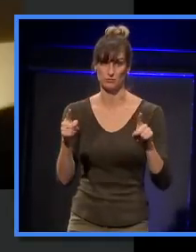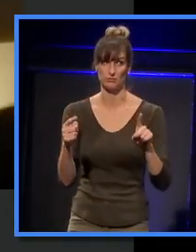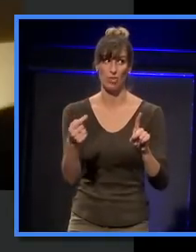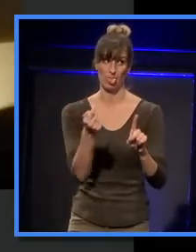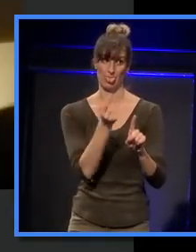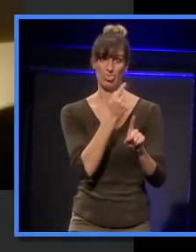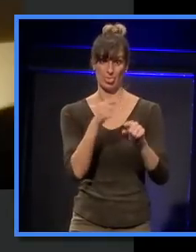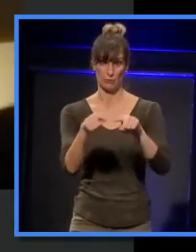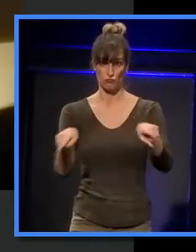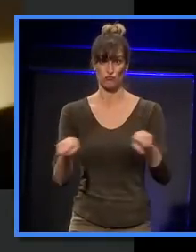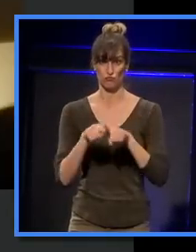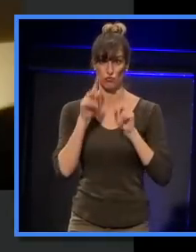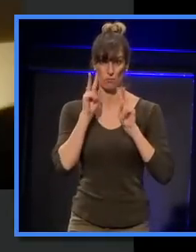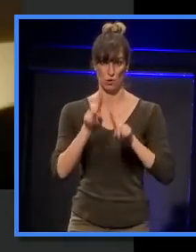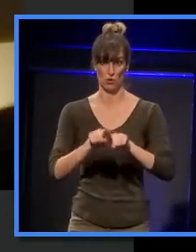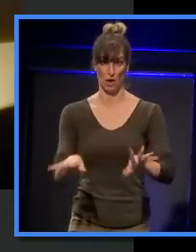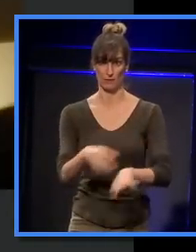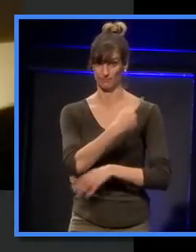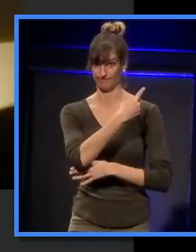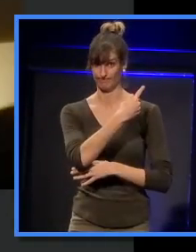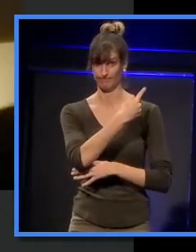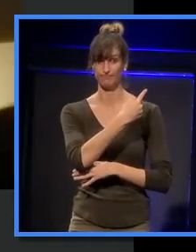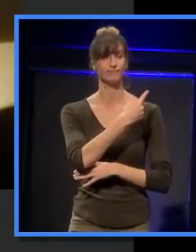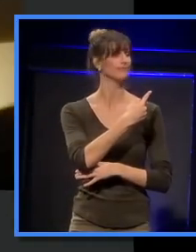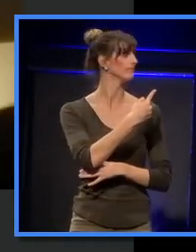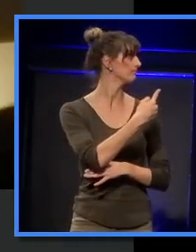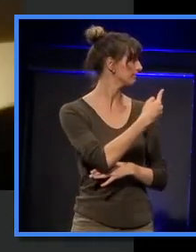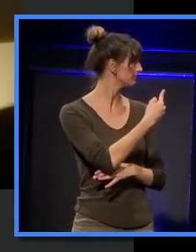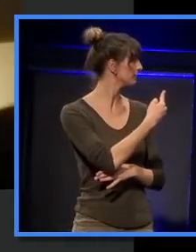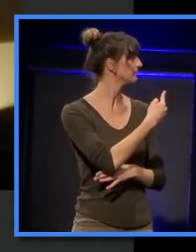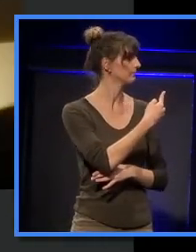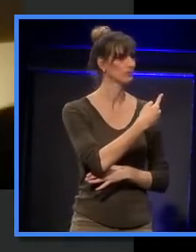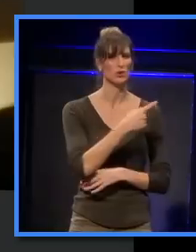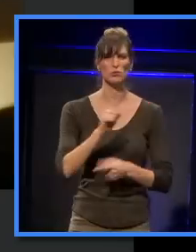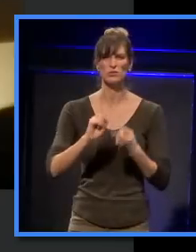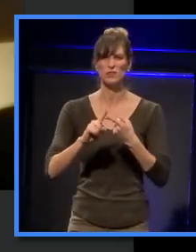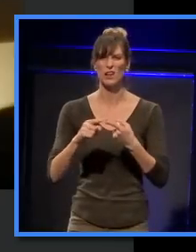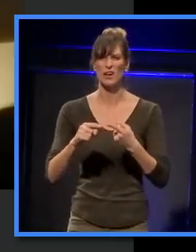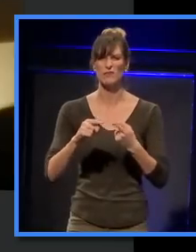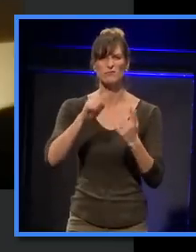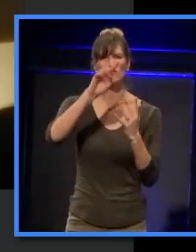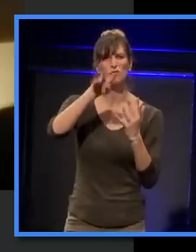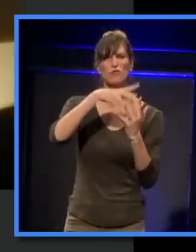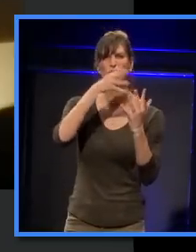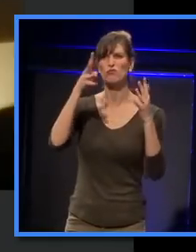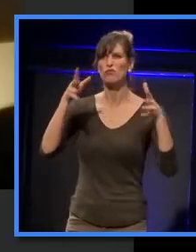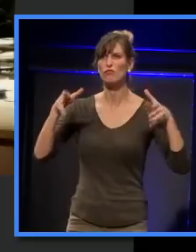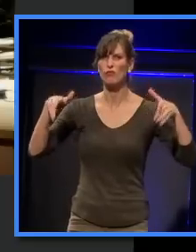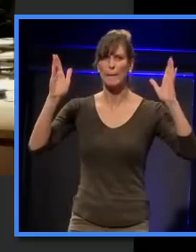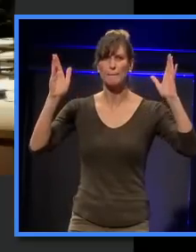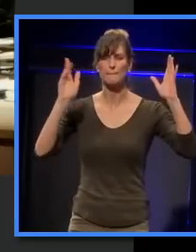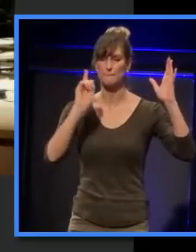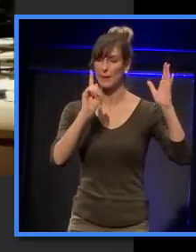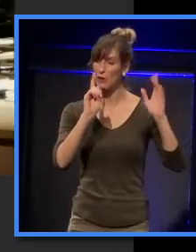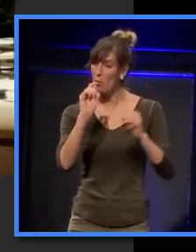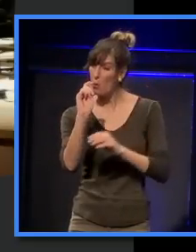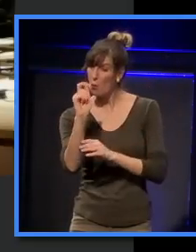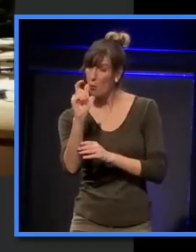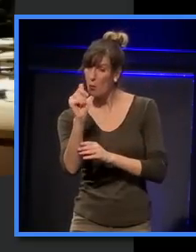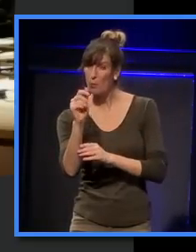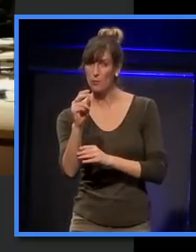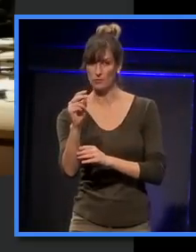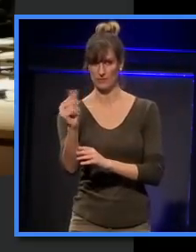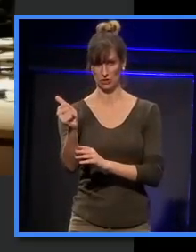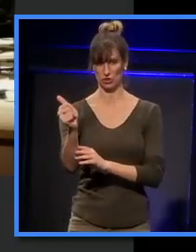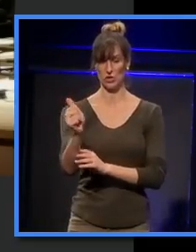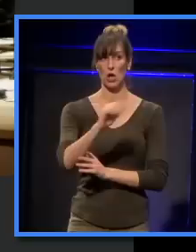but almost there. Jean Nivelle